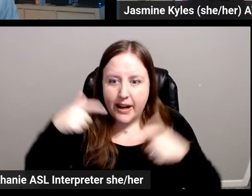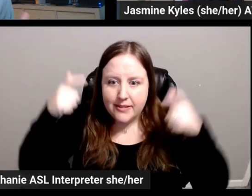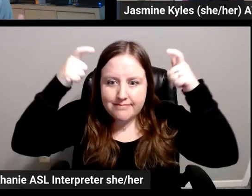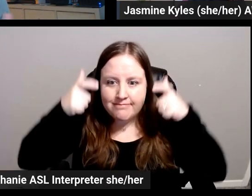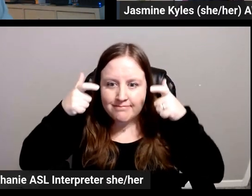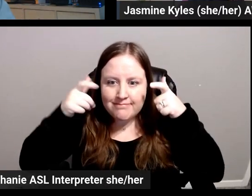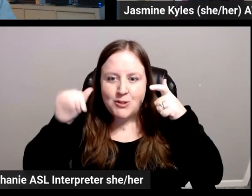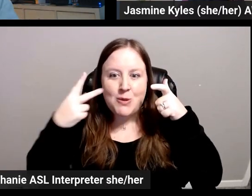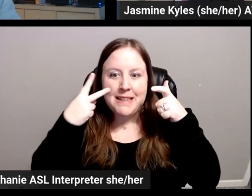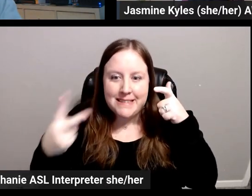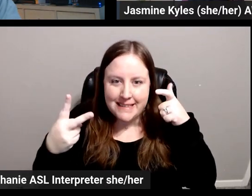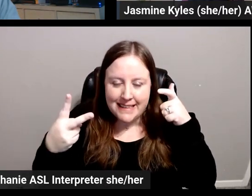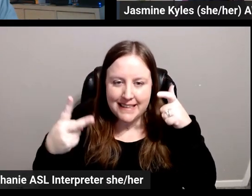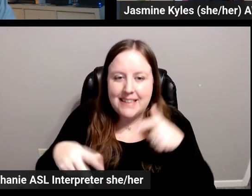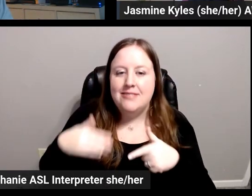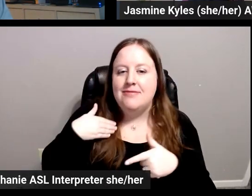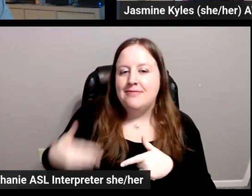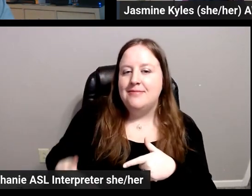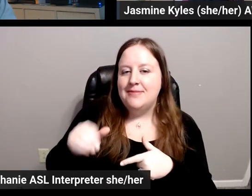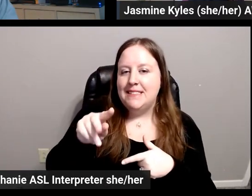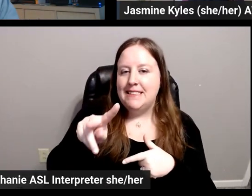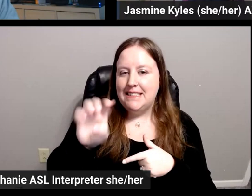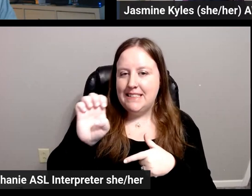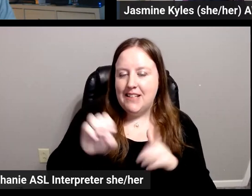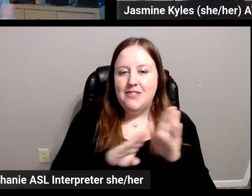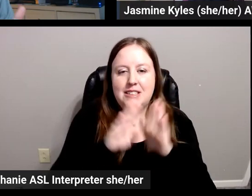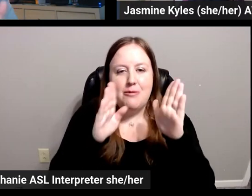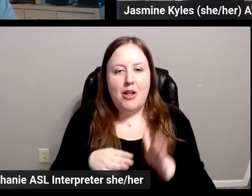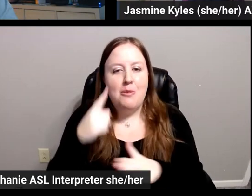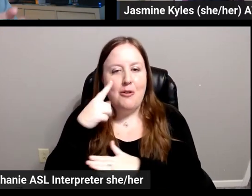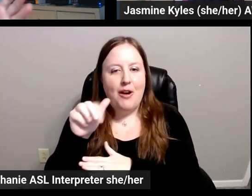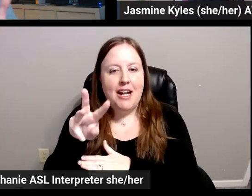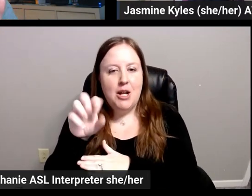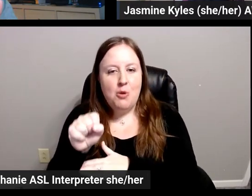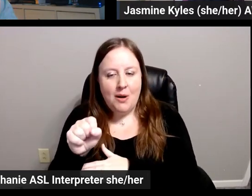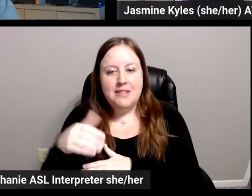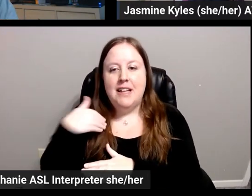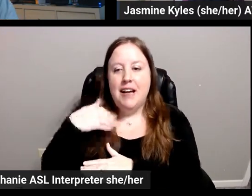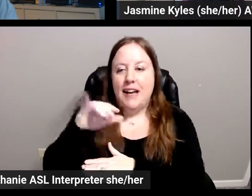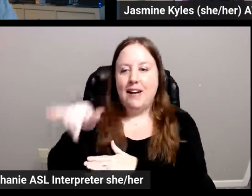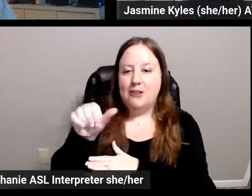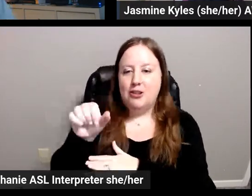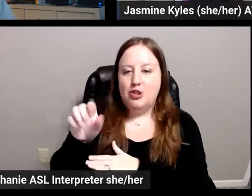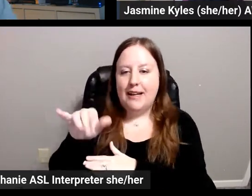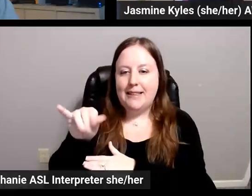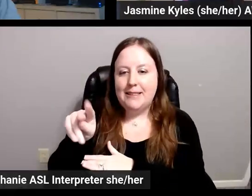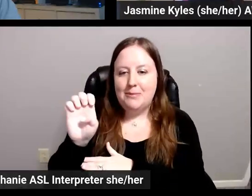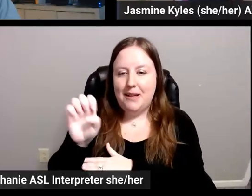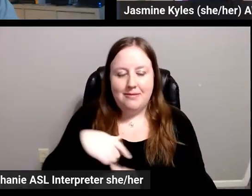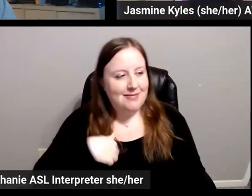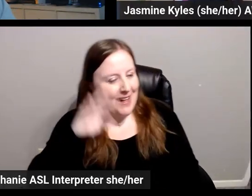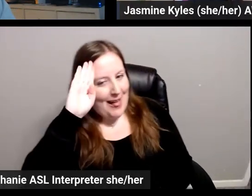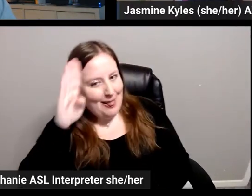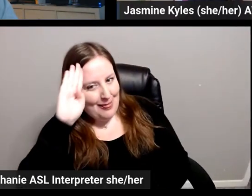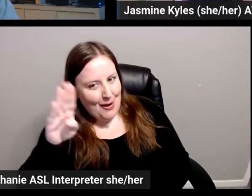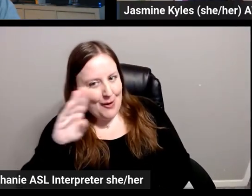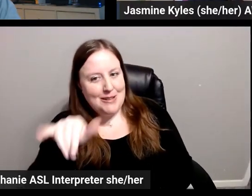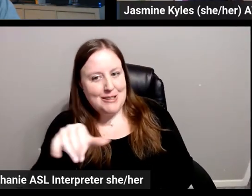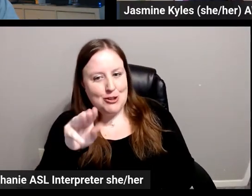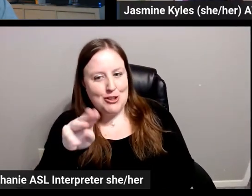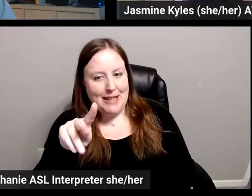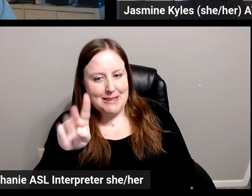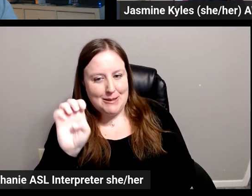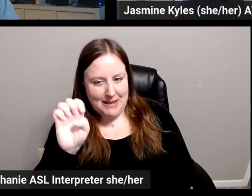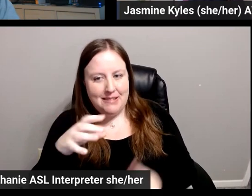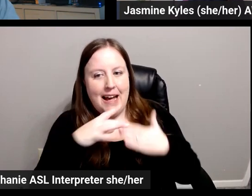So I'm Steve Roberts, developer advocate for Donnette and PowerShell at AWS and today I'm joined by Jasmine. Hello, I'm Jasmine Kyles. I